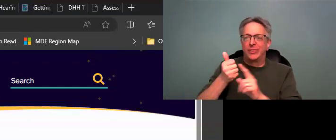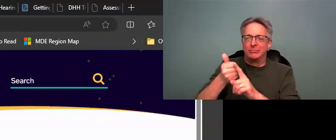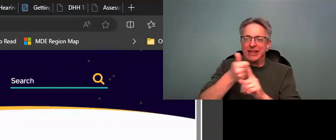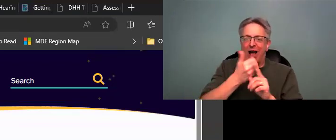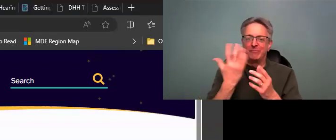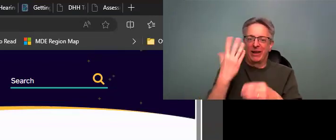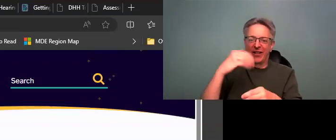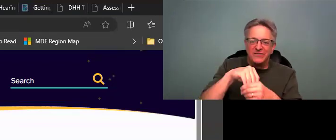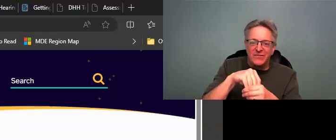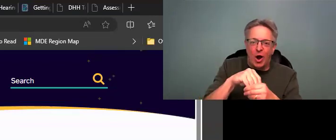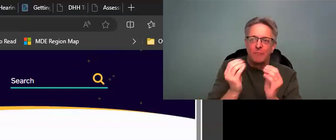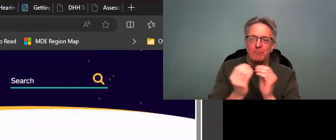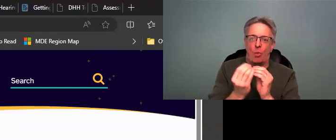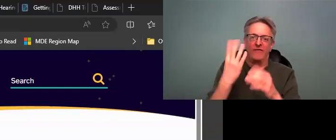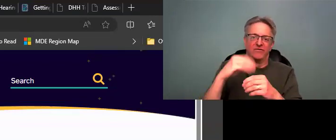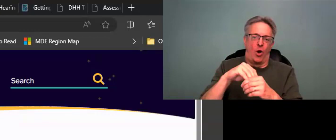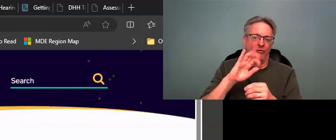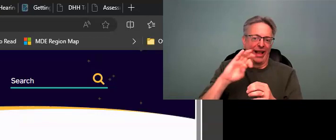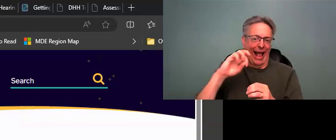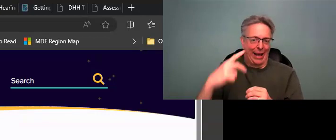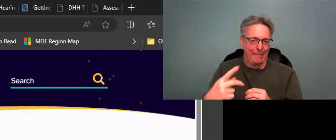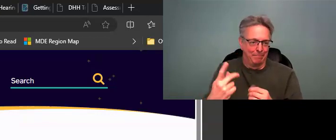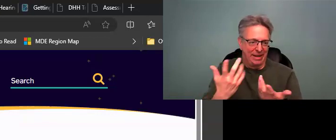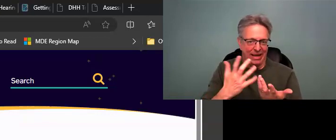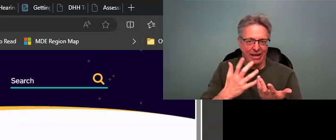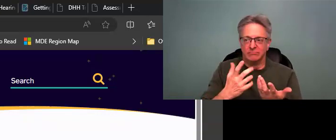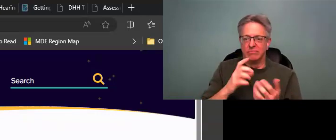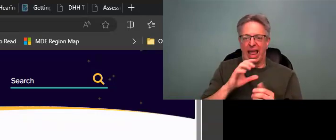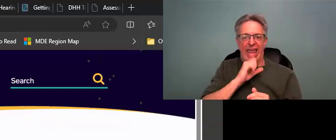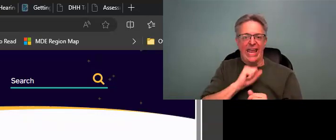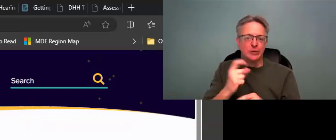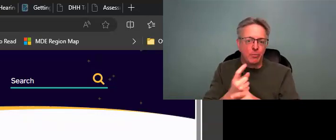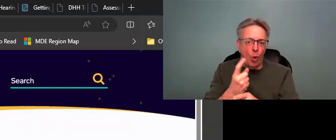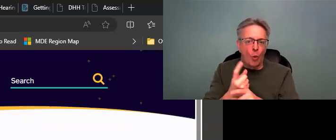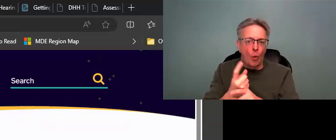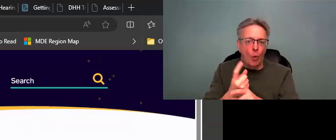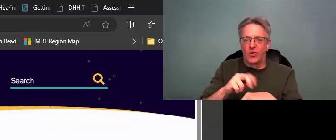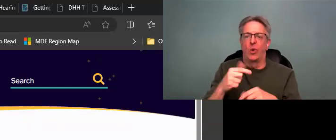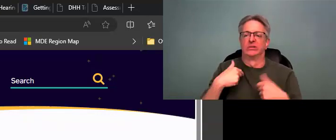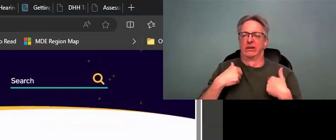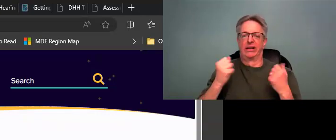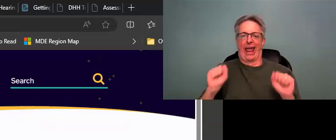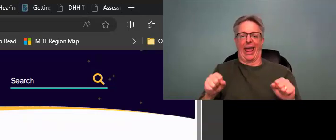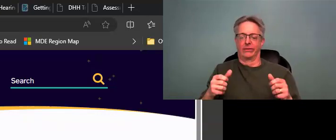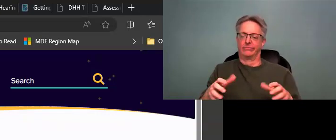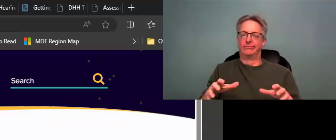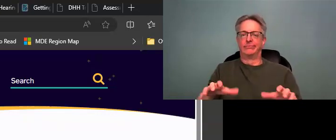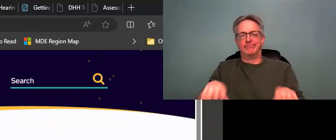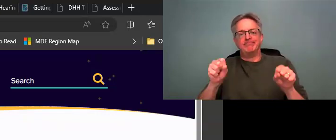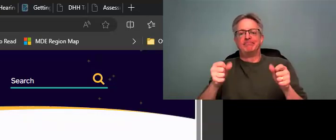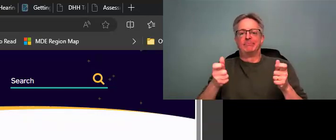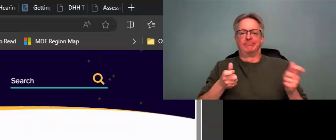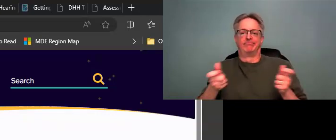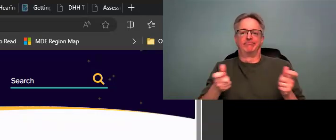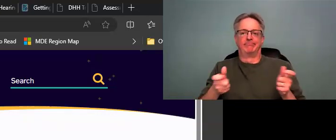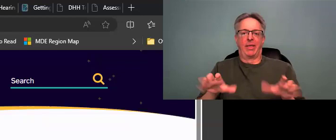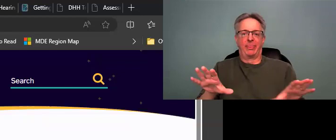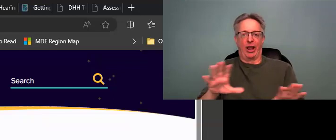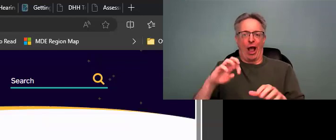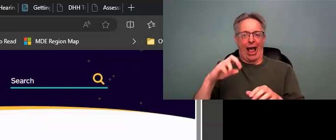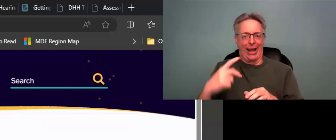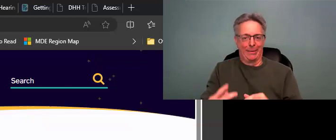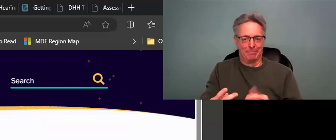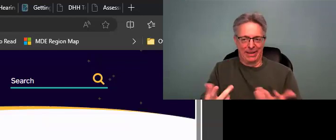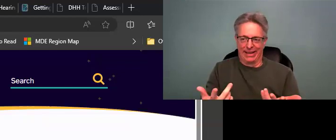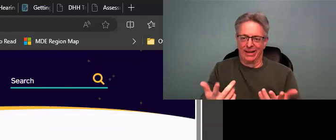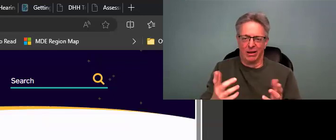I'm Determined. So it's how students are involved, how they can become more engaged within the IEP. Process when it's age